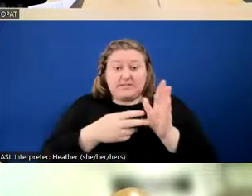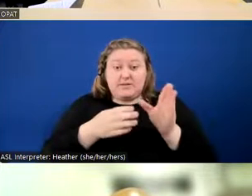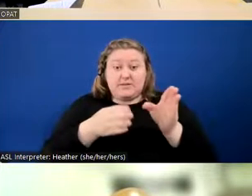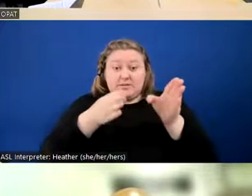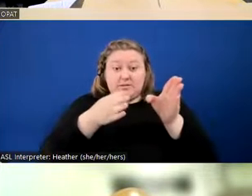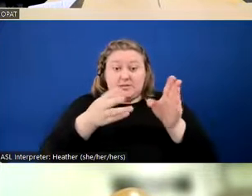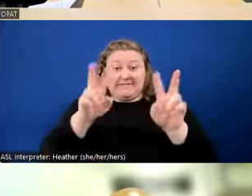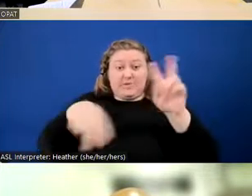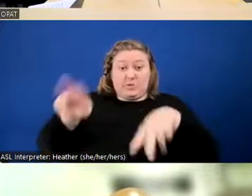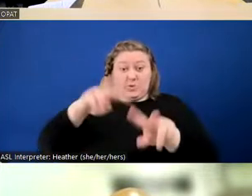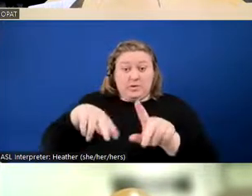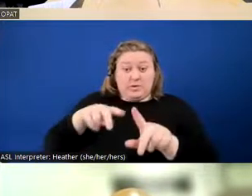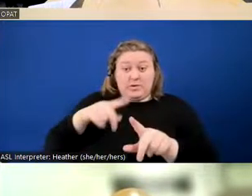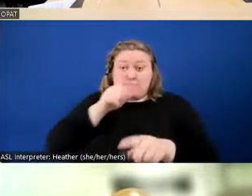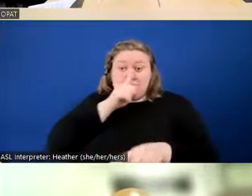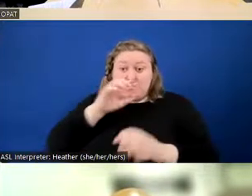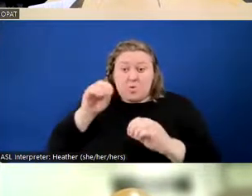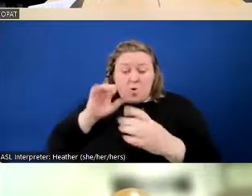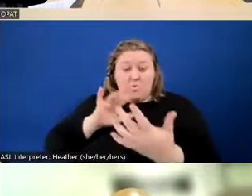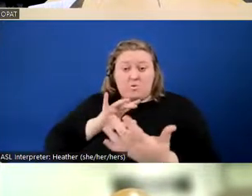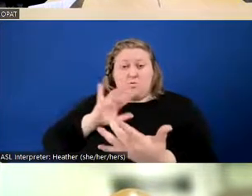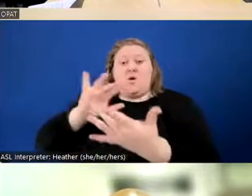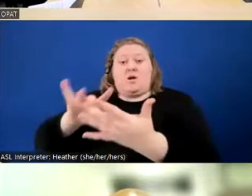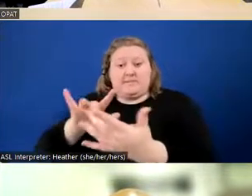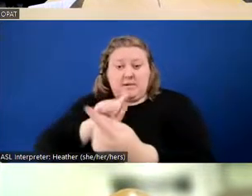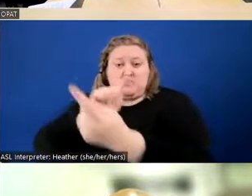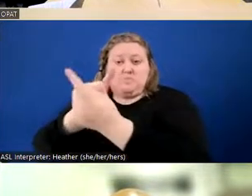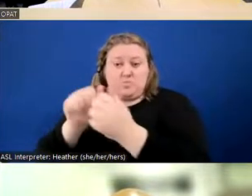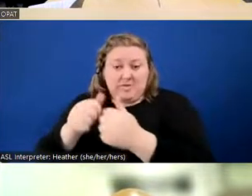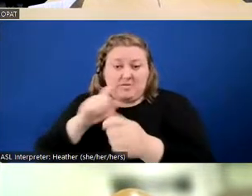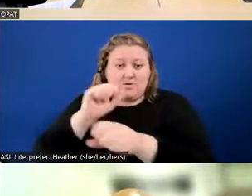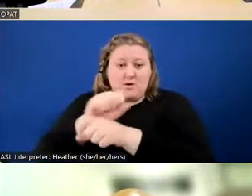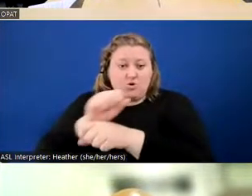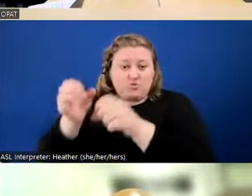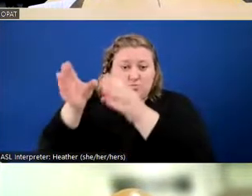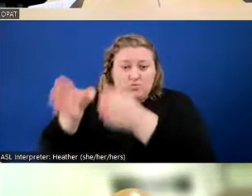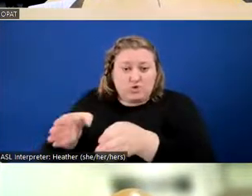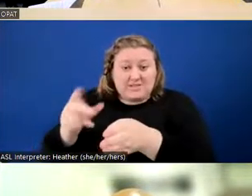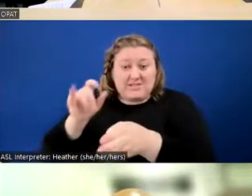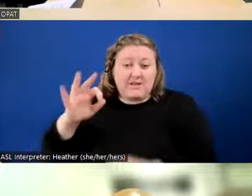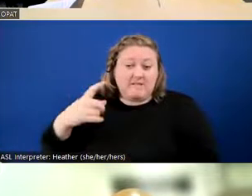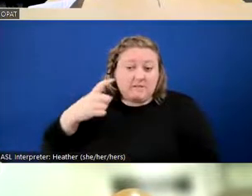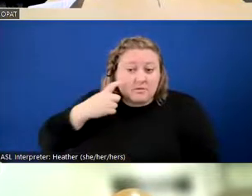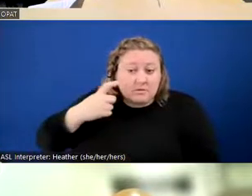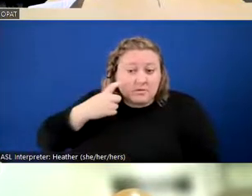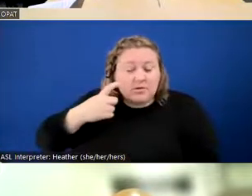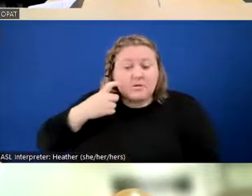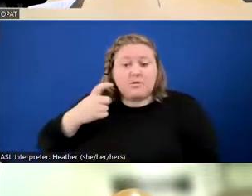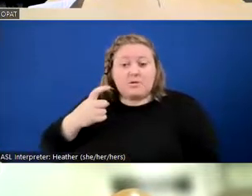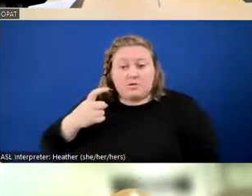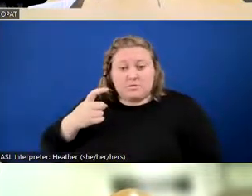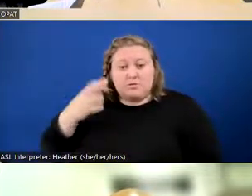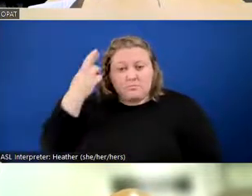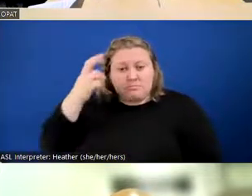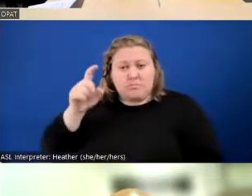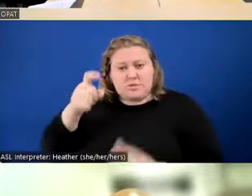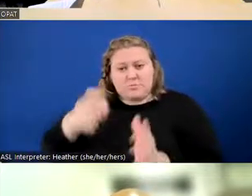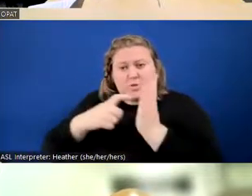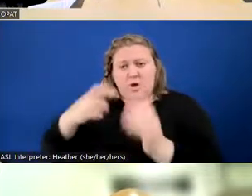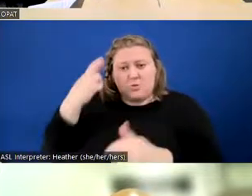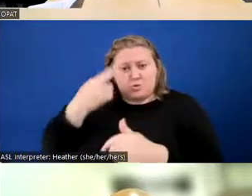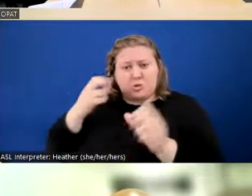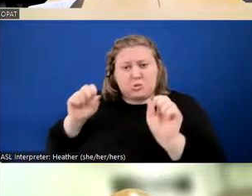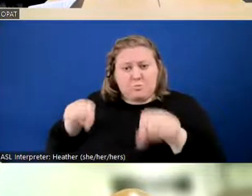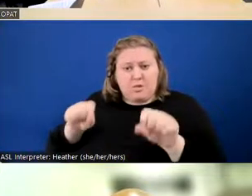include actual contact with the individual. Reasonable suspicion is necessary when conducting an observation of an